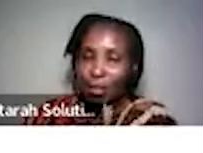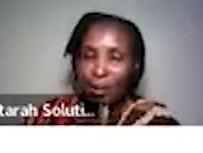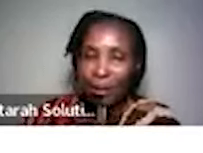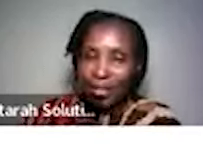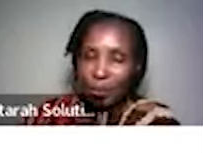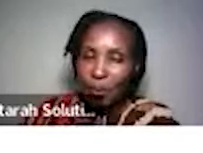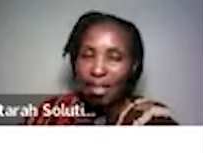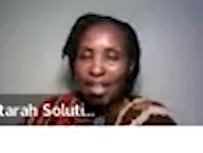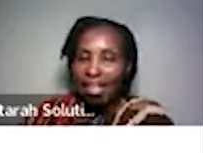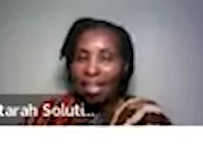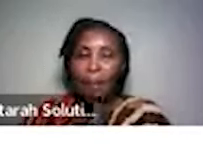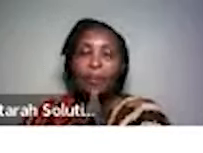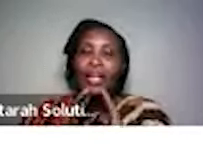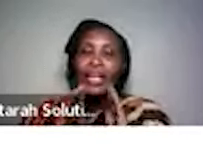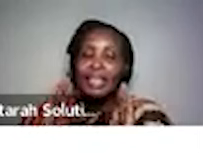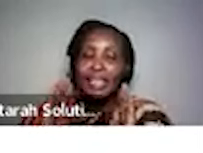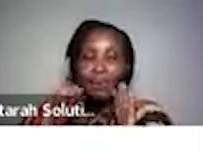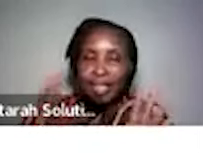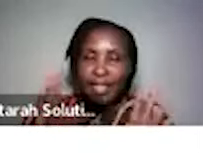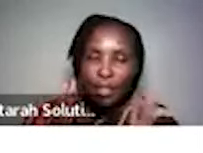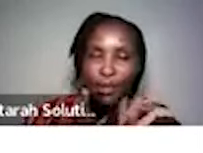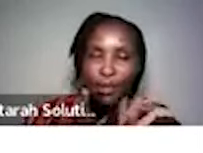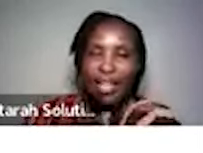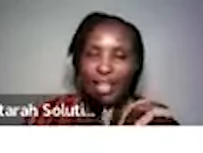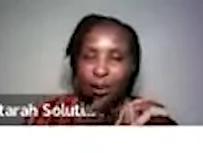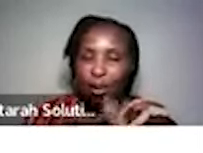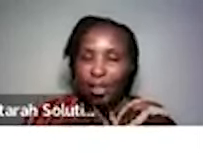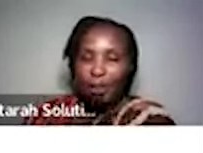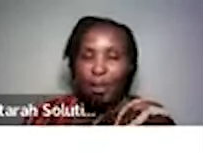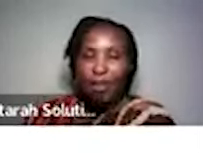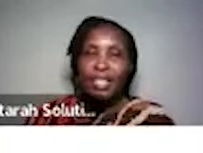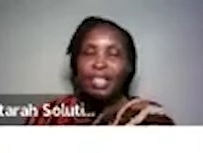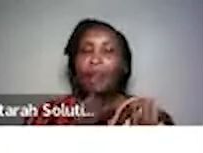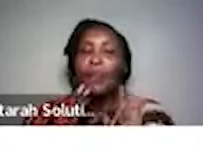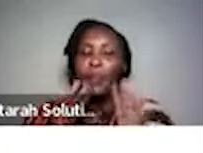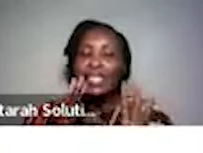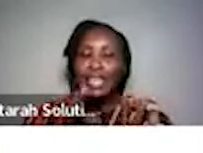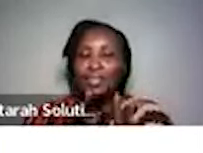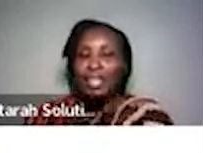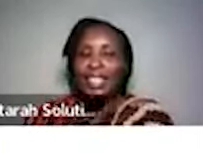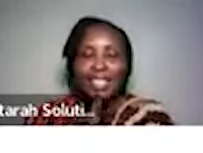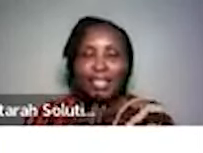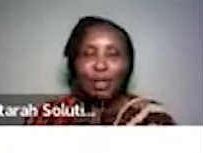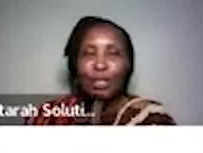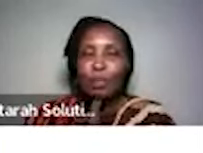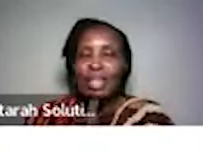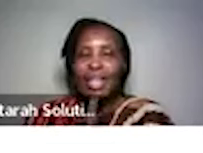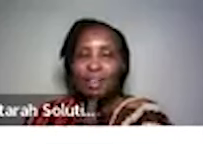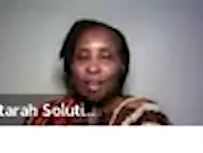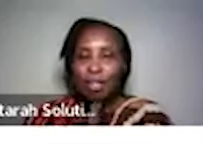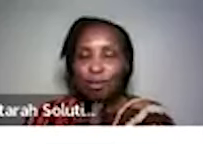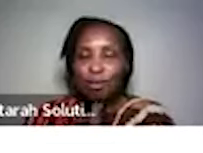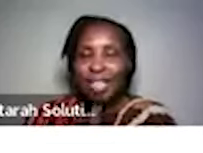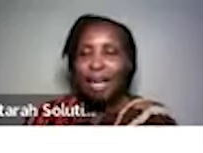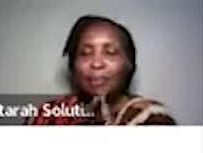an awesome awesome guest speaker lined up and then we are still putting together the whole theme and everything but please save the date this is going to be